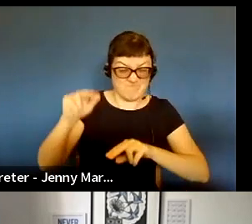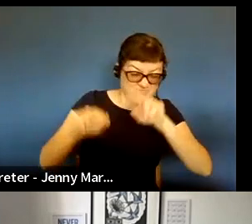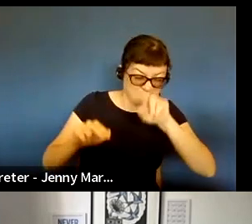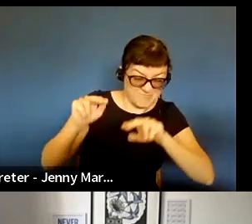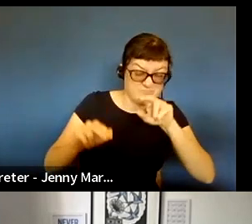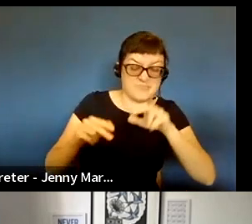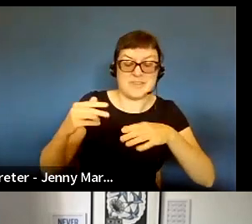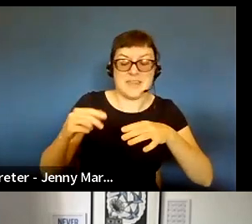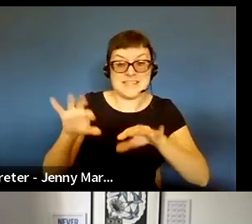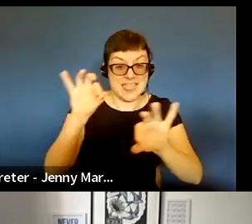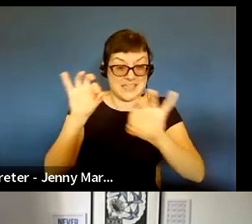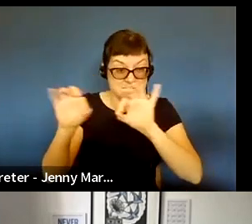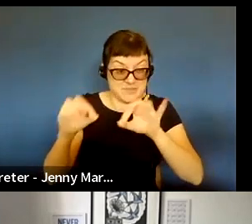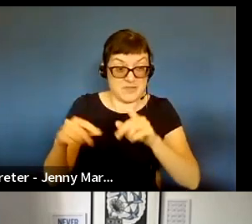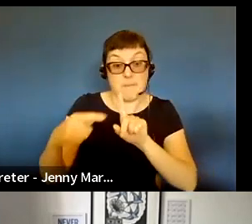action throughout.